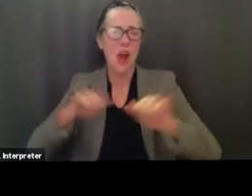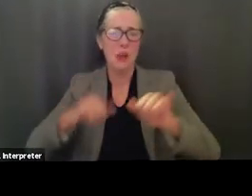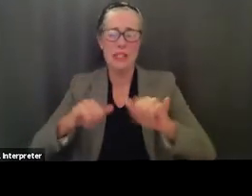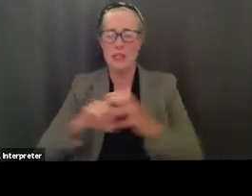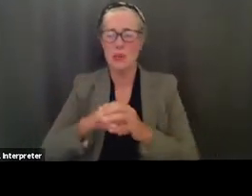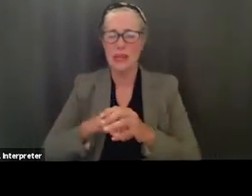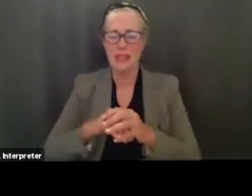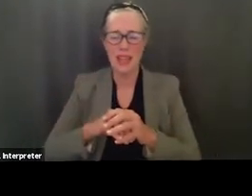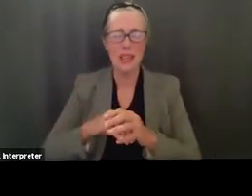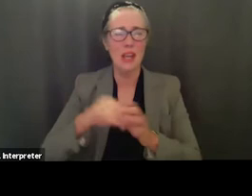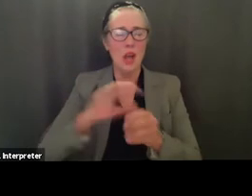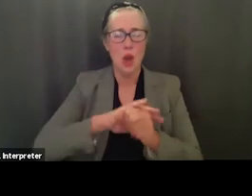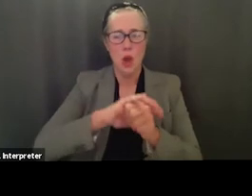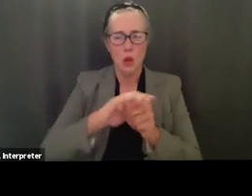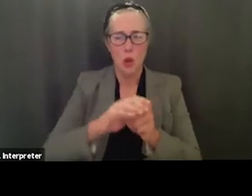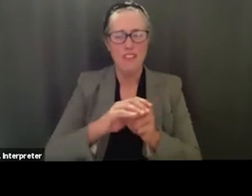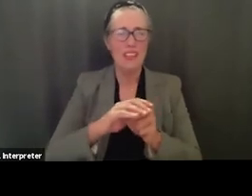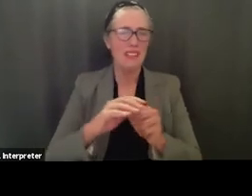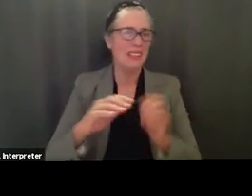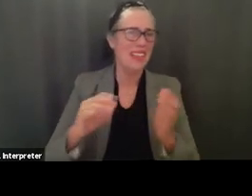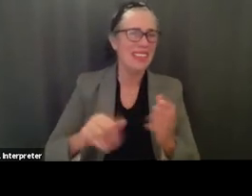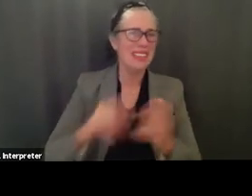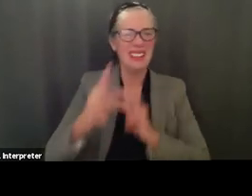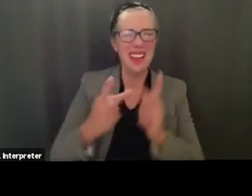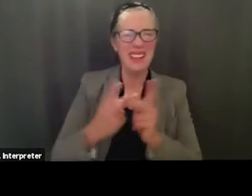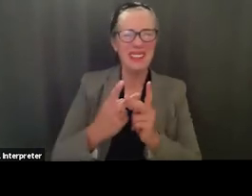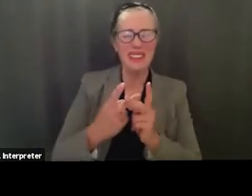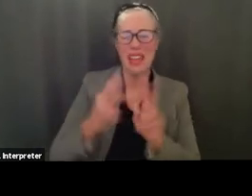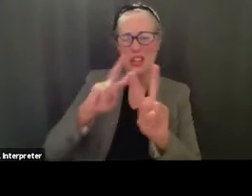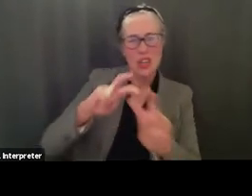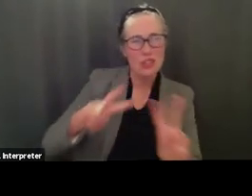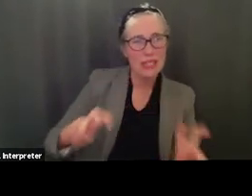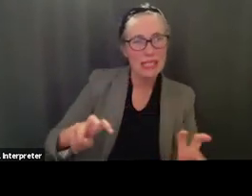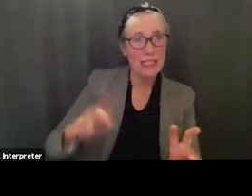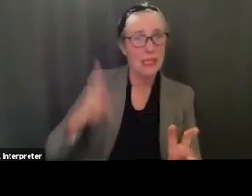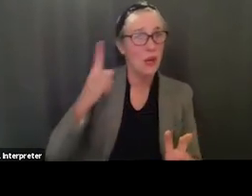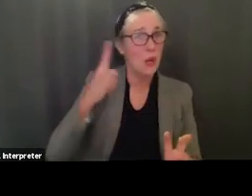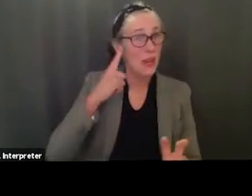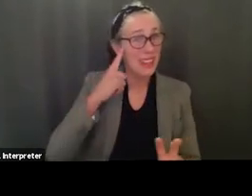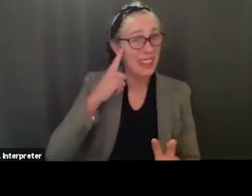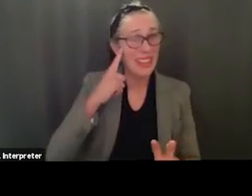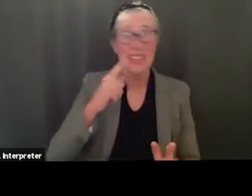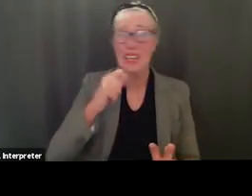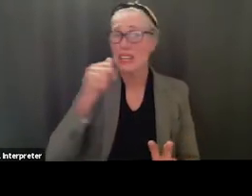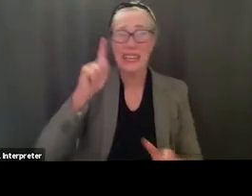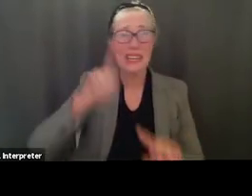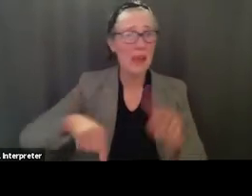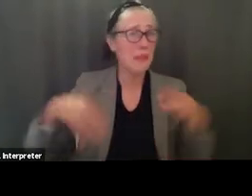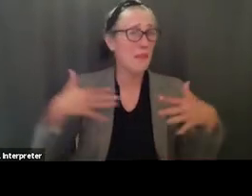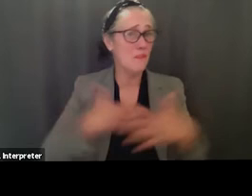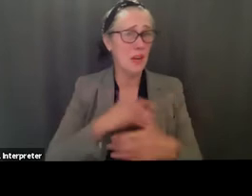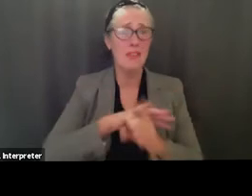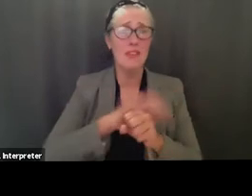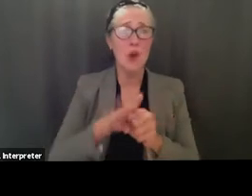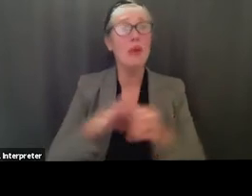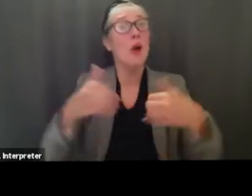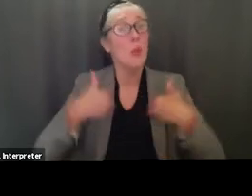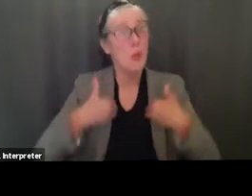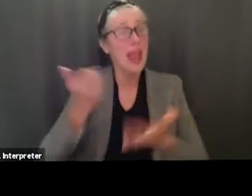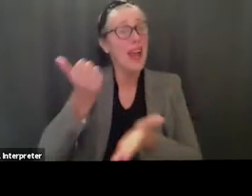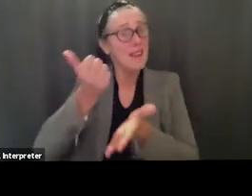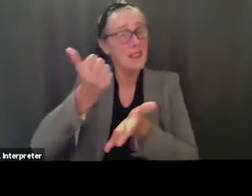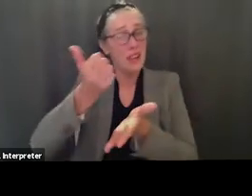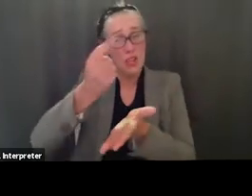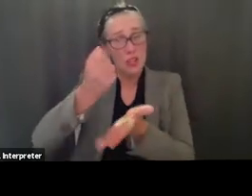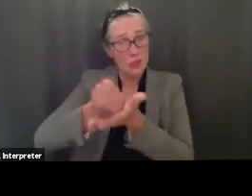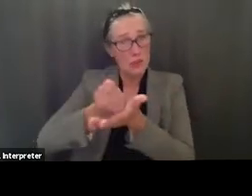i know you're probably not liking now we got to realize there's going to be covid we got and there's treatment there's treatment for it that's